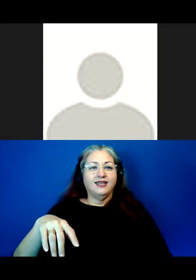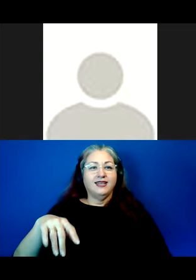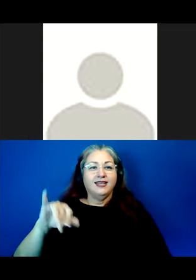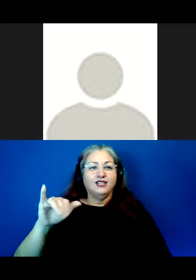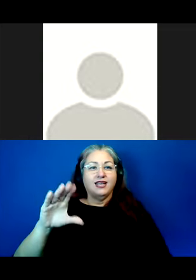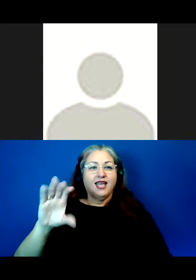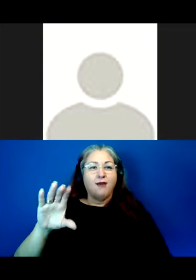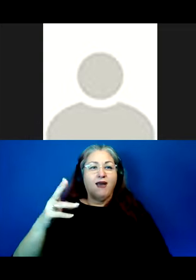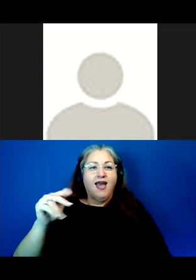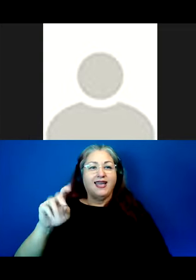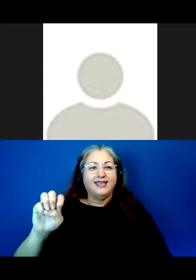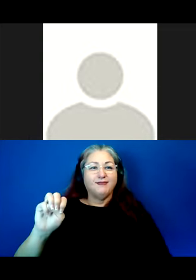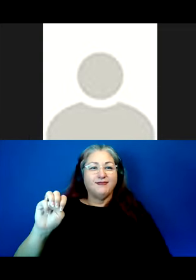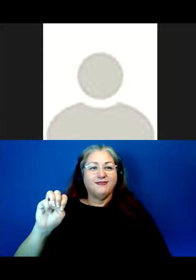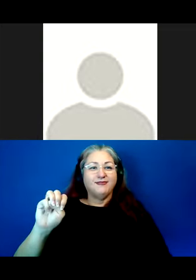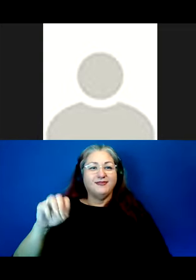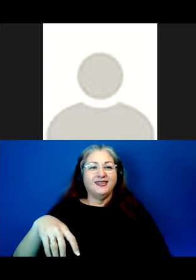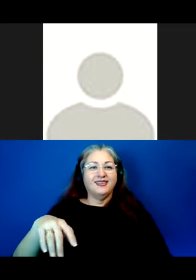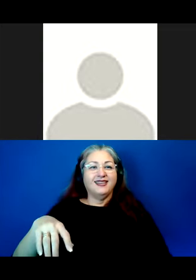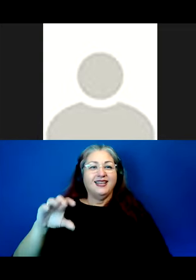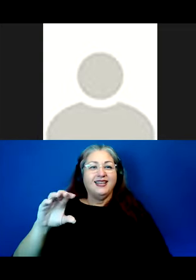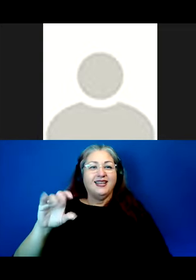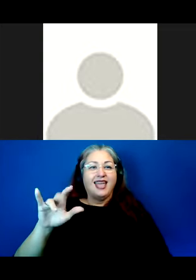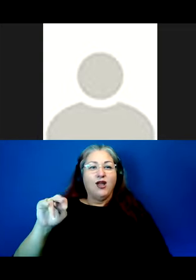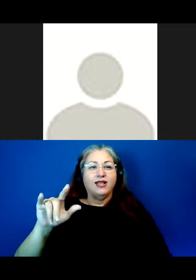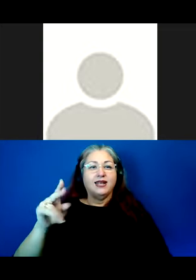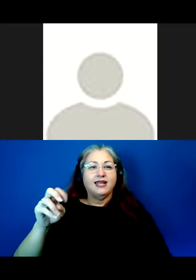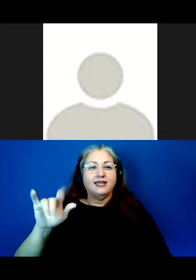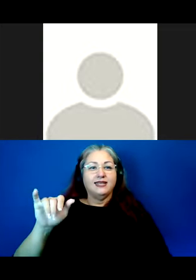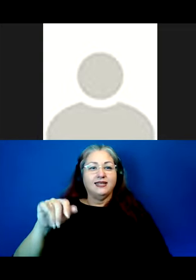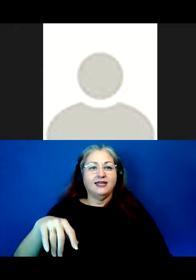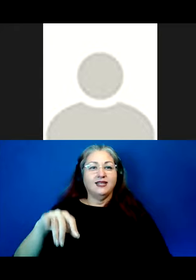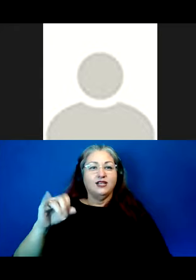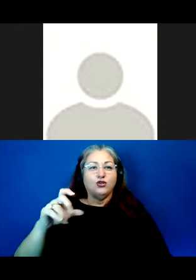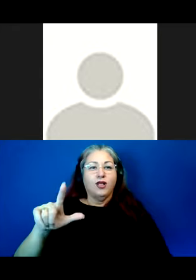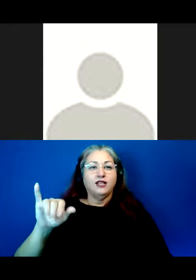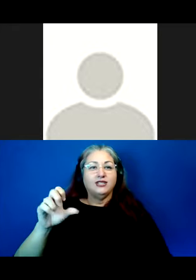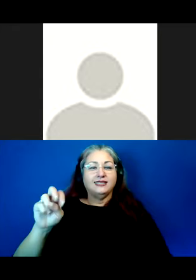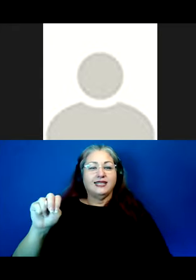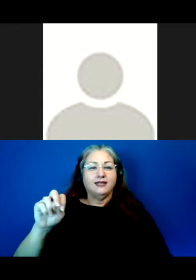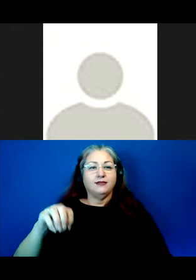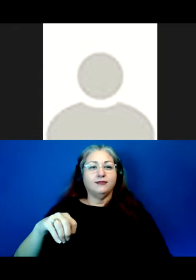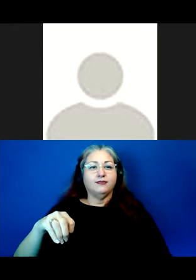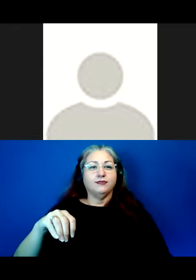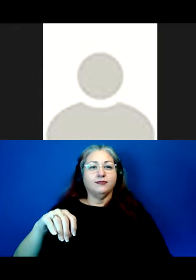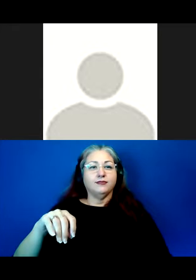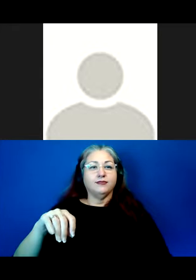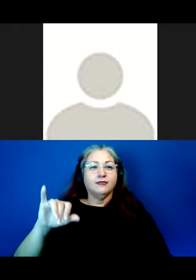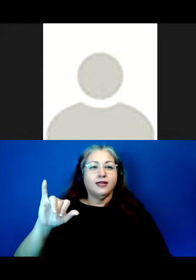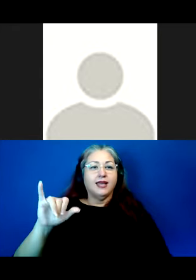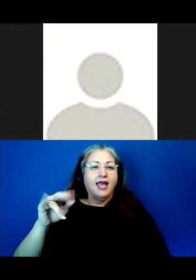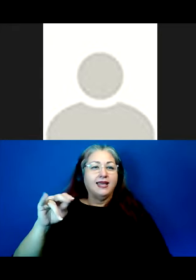Jacob Hakim. Caroline Hendy. Joel Jessen. Kai Yin Ding.